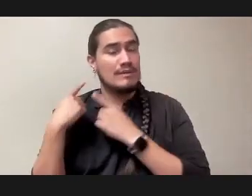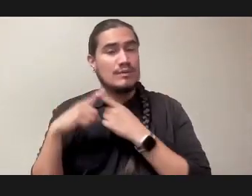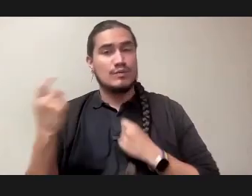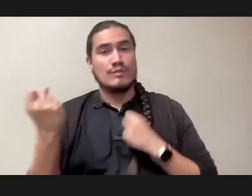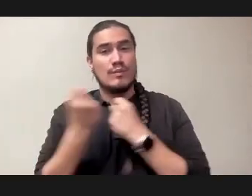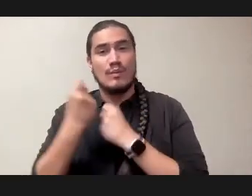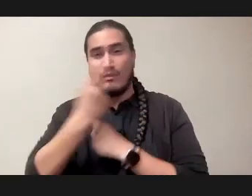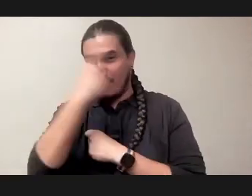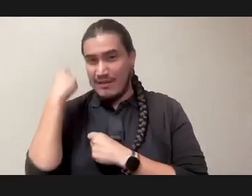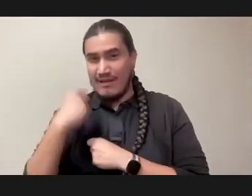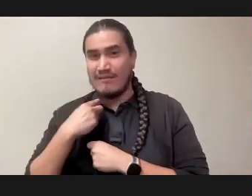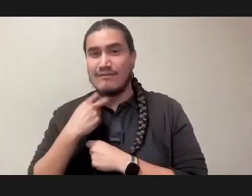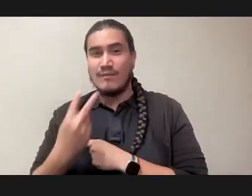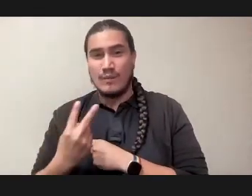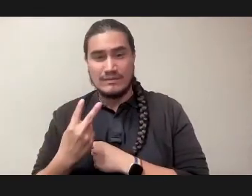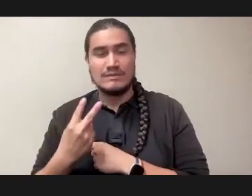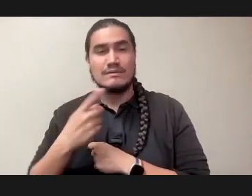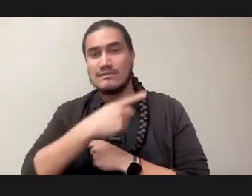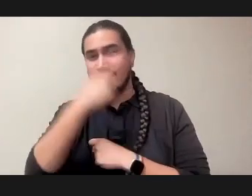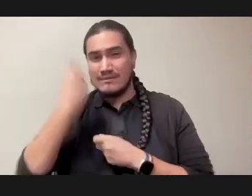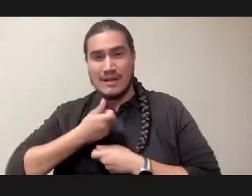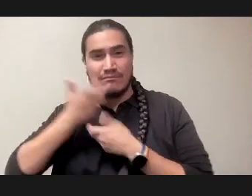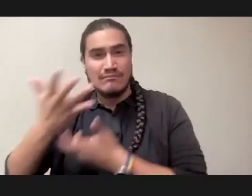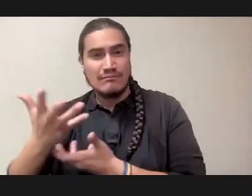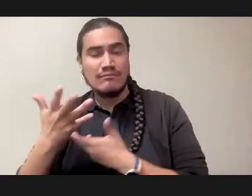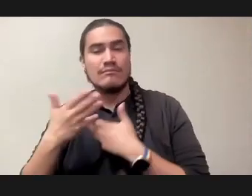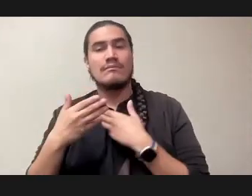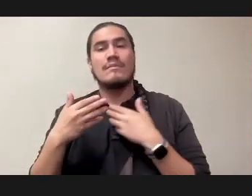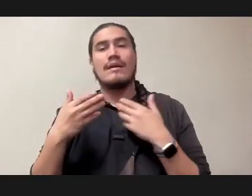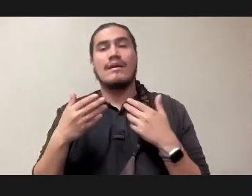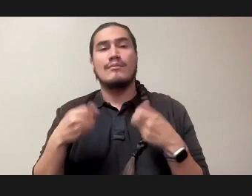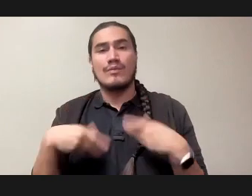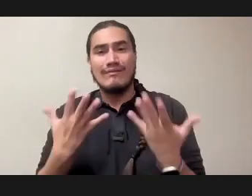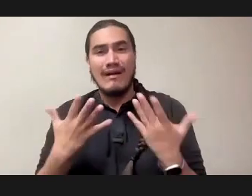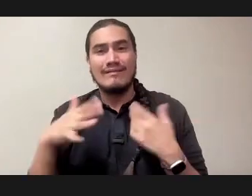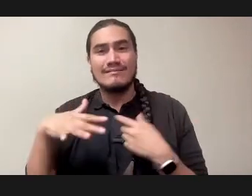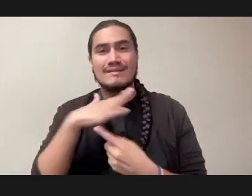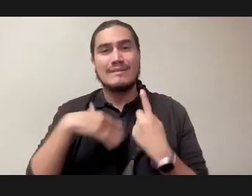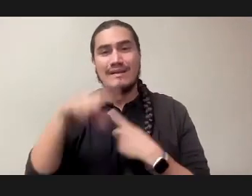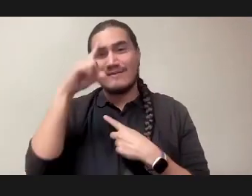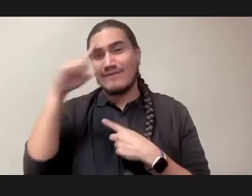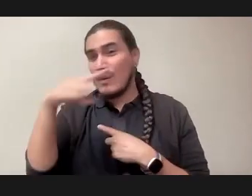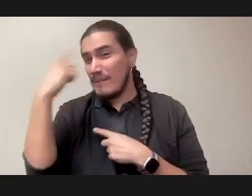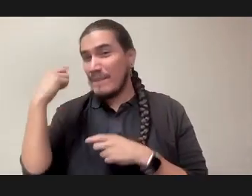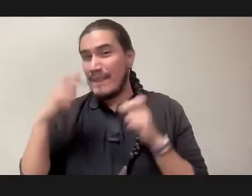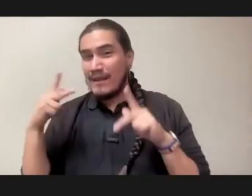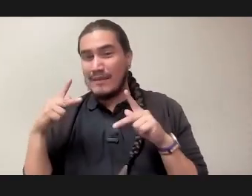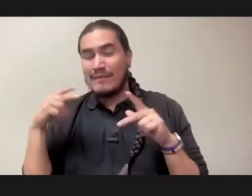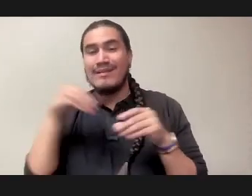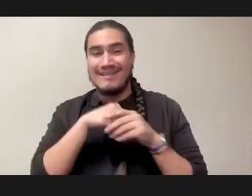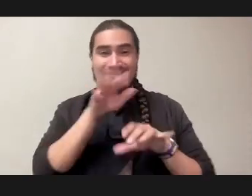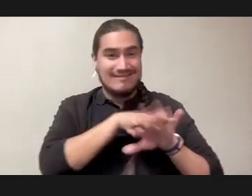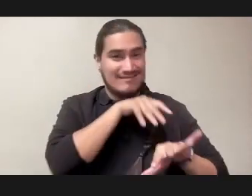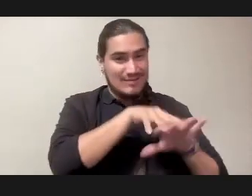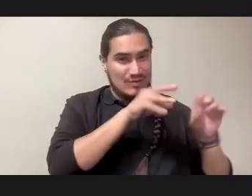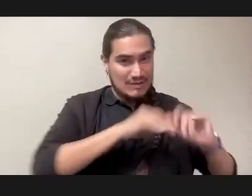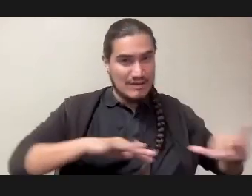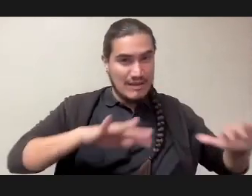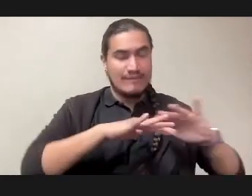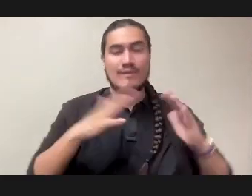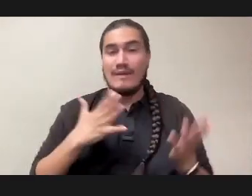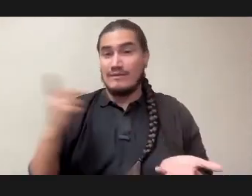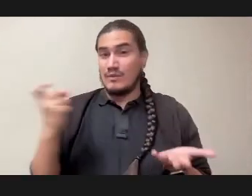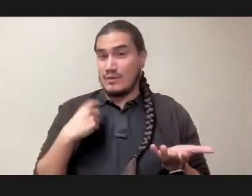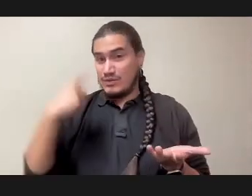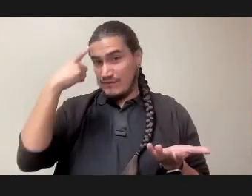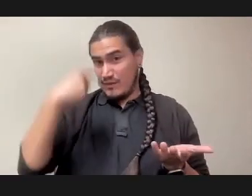for black people on indigenous land. And so that is a question for me. What are indigenous nations and exercising